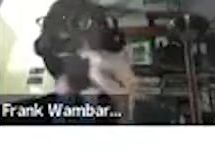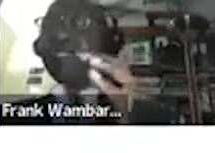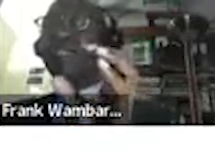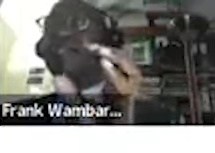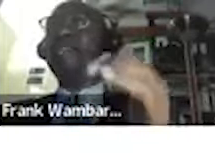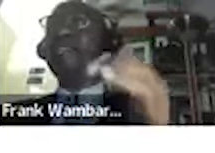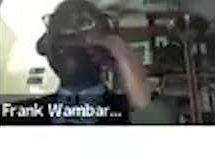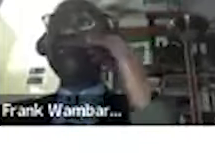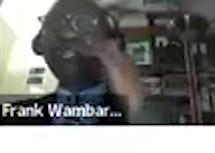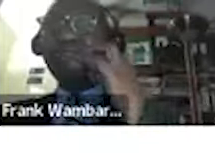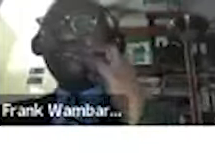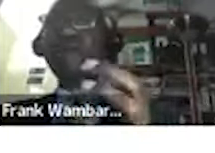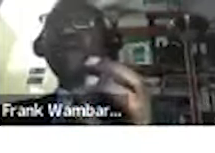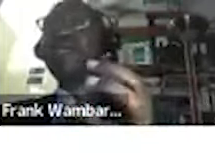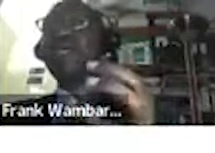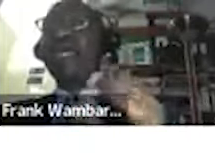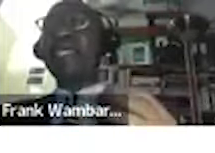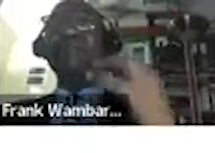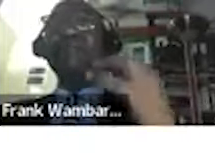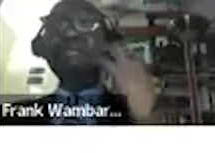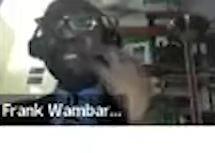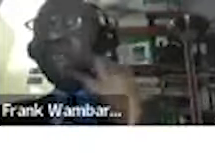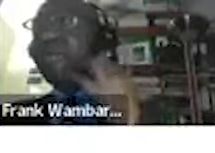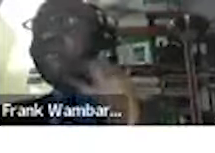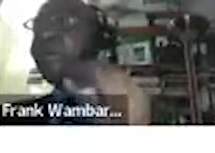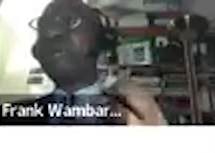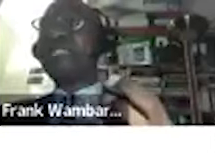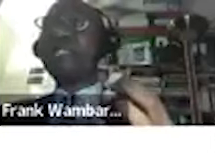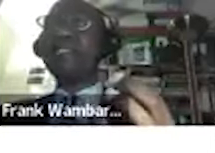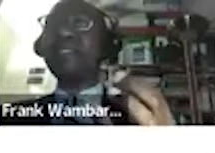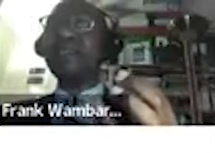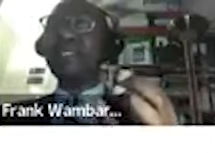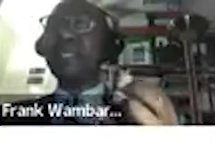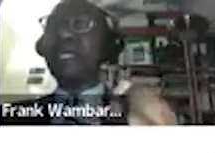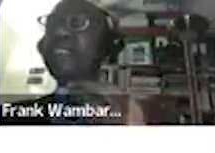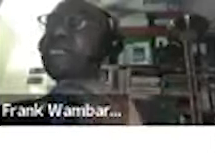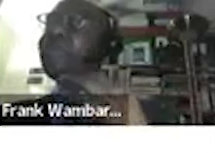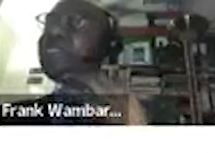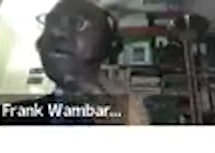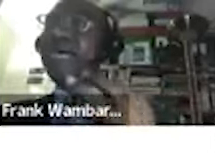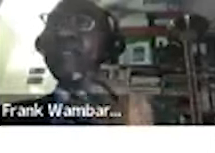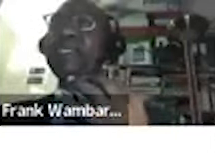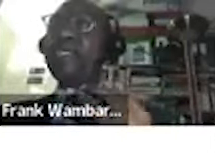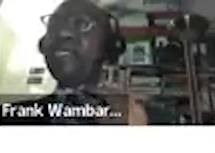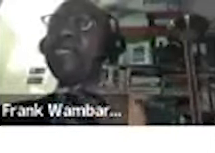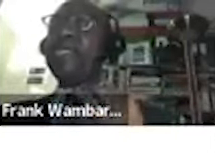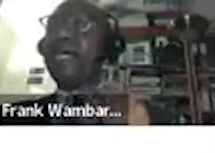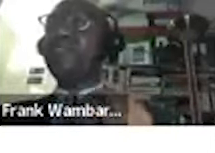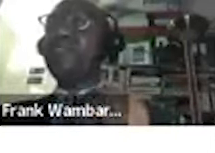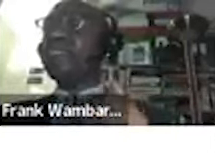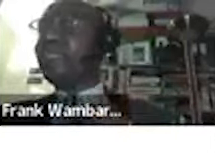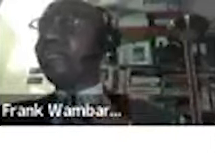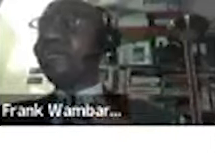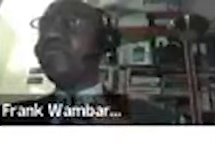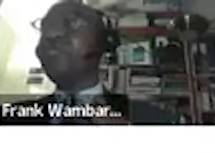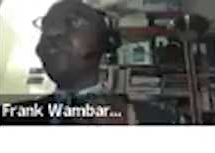written it must be verifiable it must be signed by both parties it must be in a company letterhead and